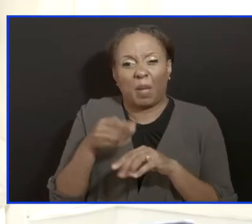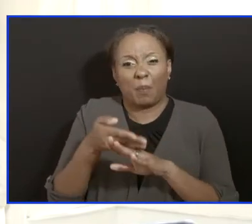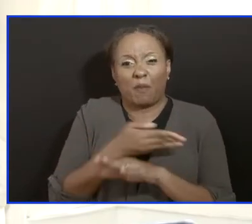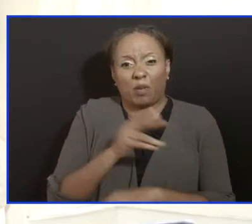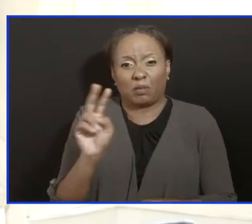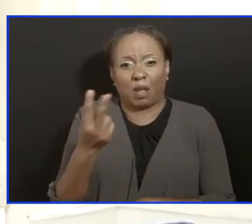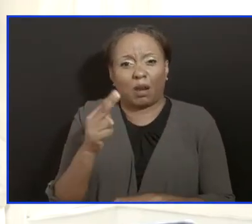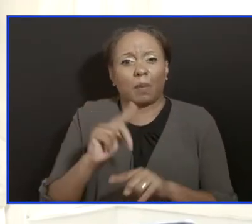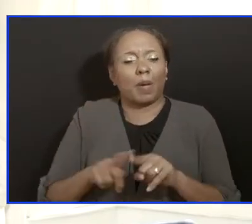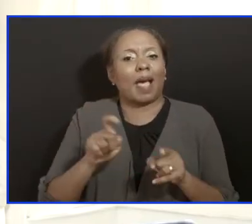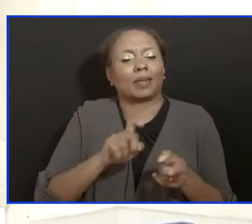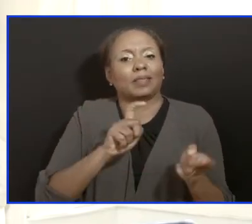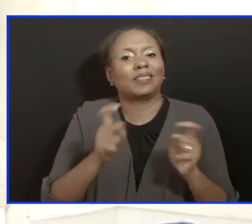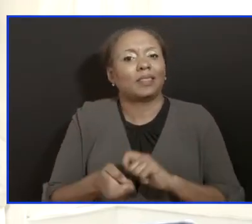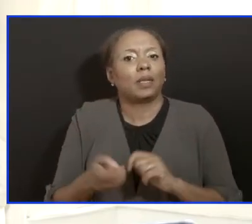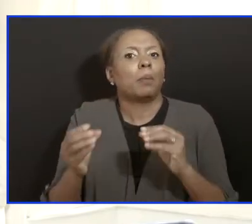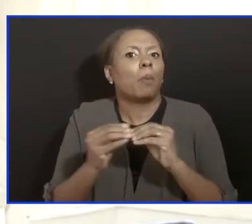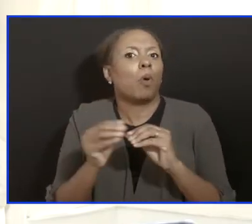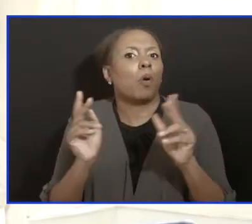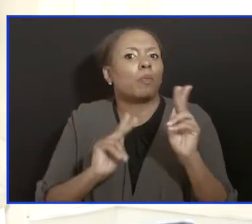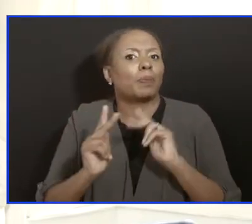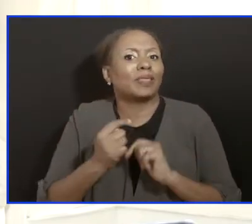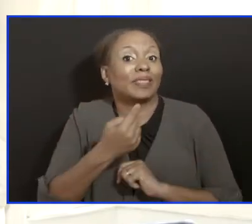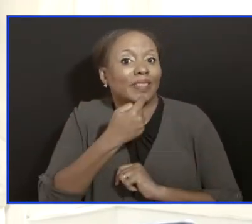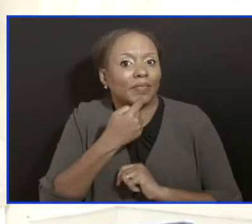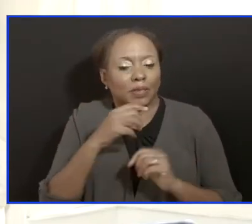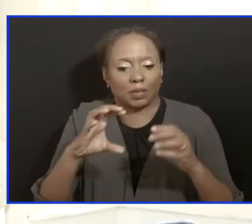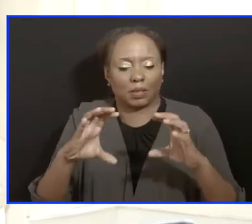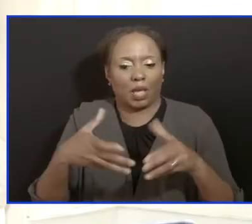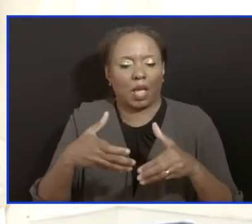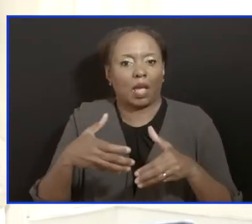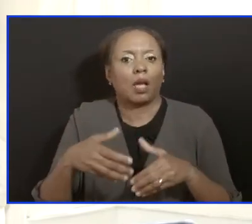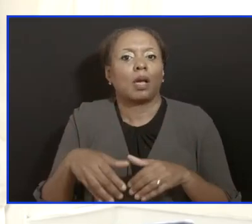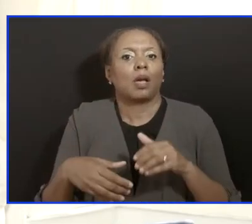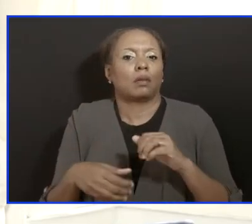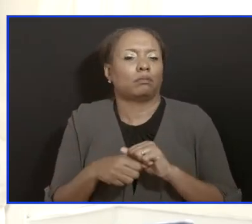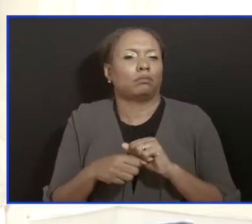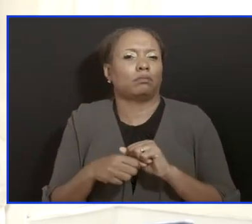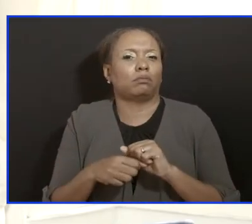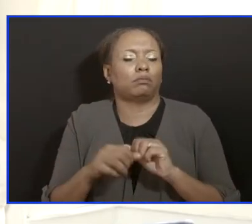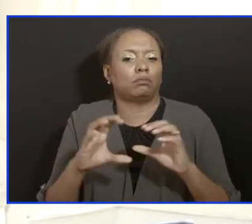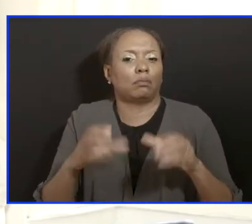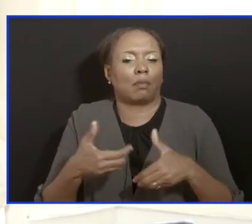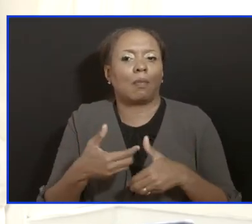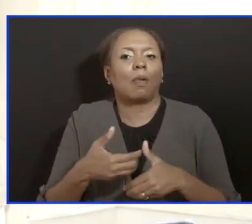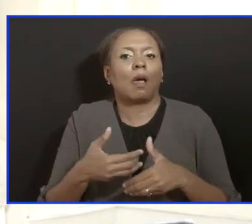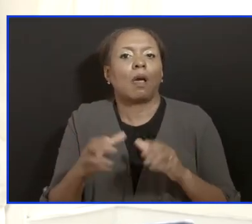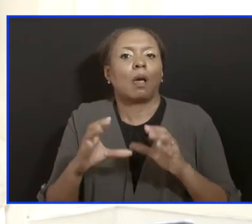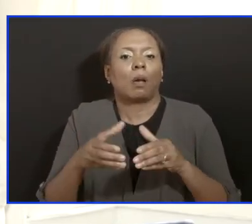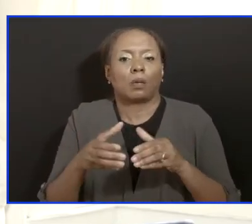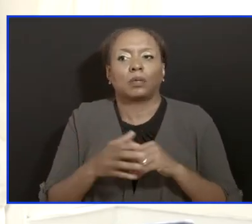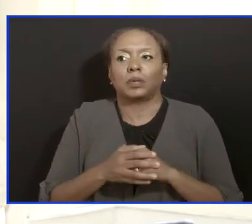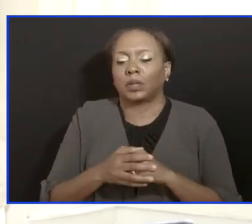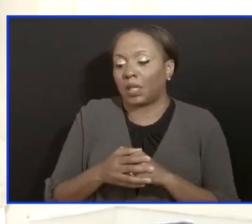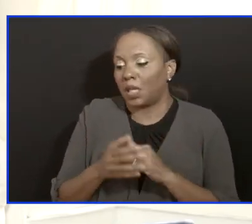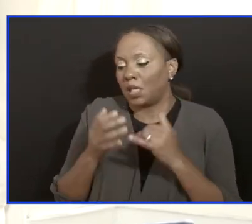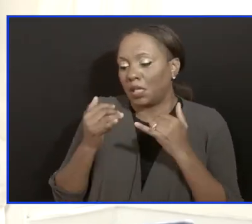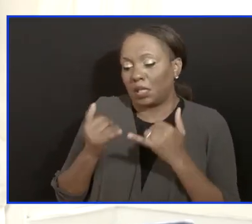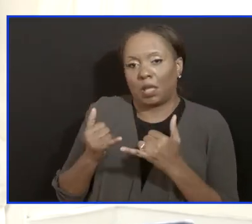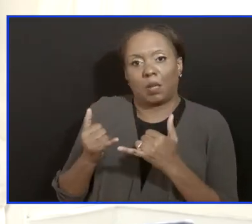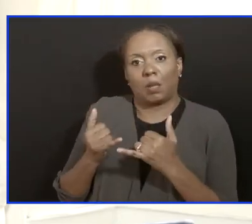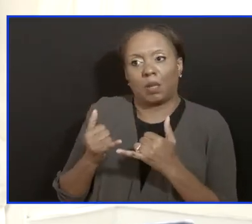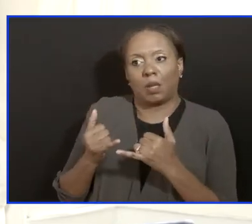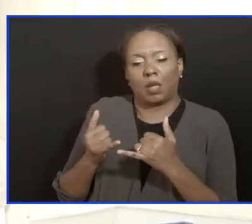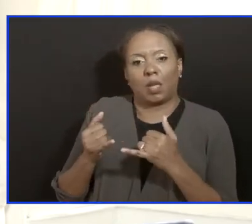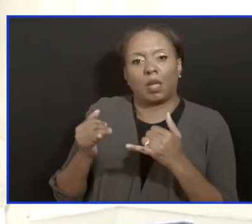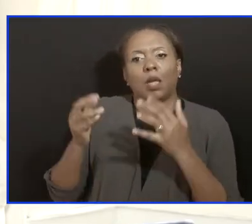So we certainly the prime minister, I think, was it was really the big the big lead behind this and trying